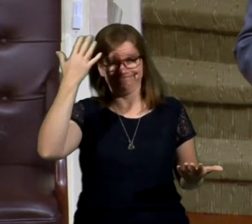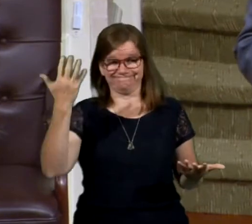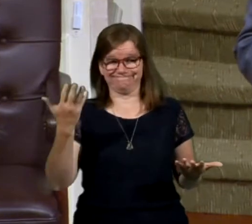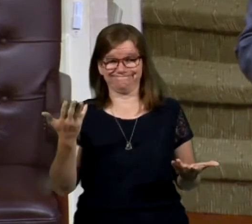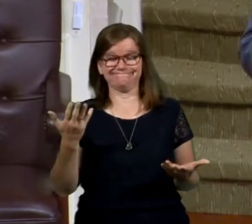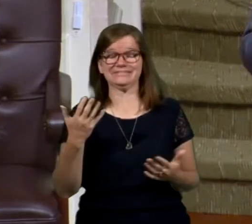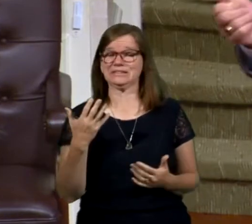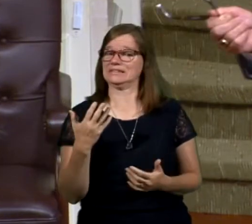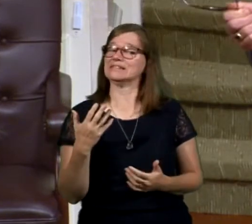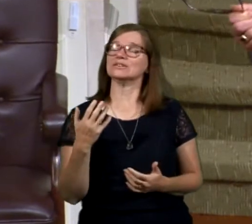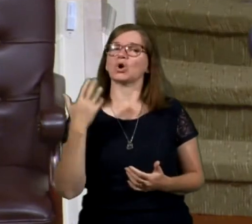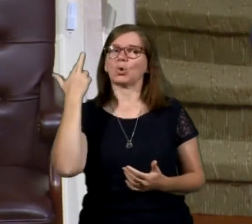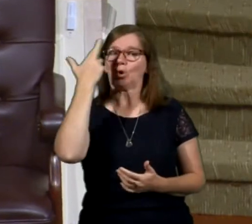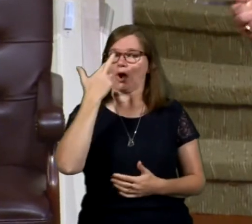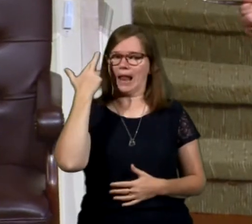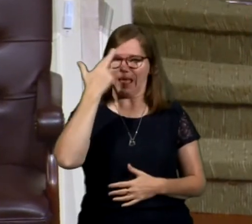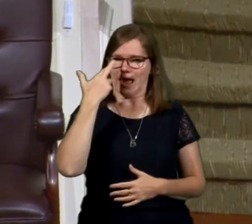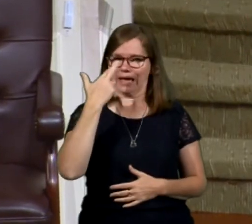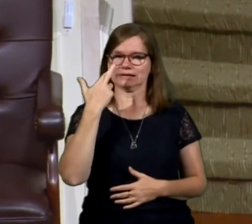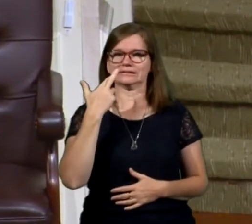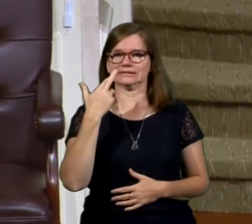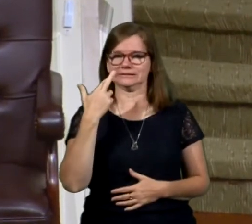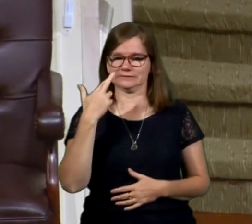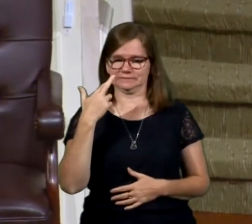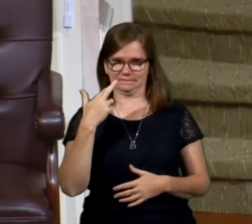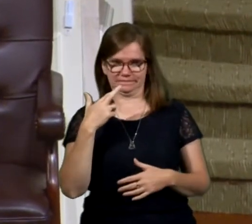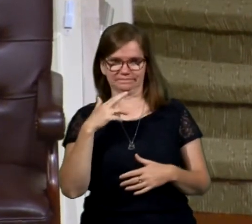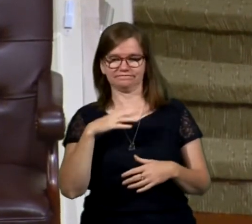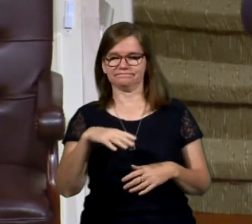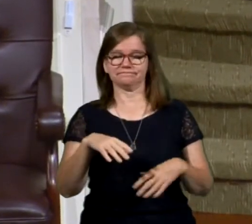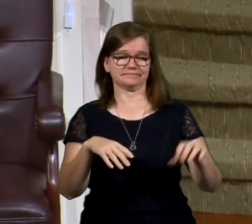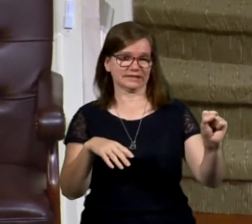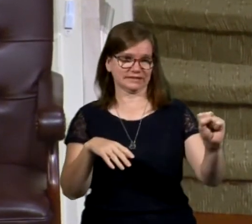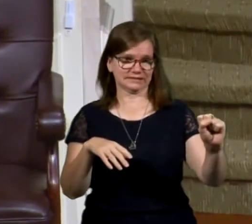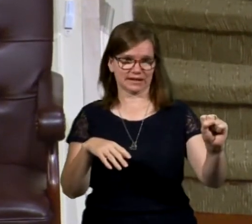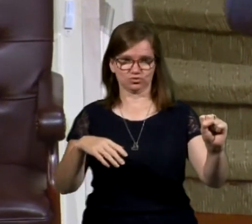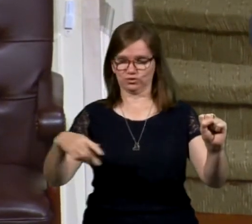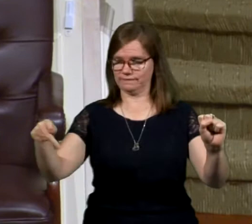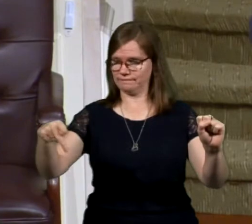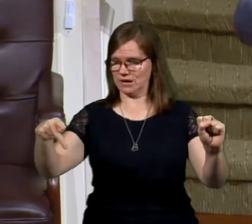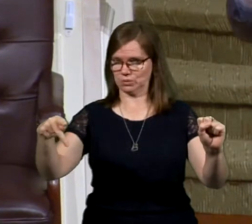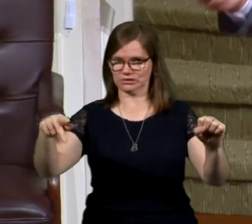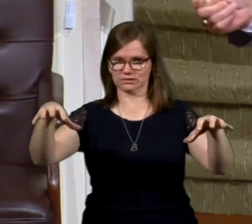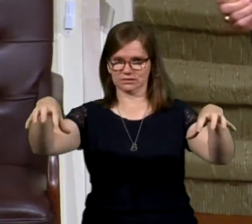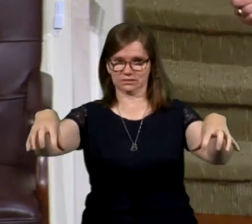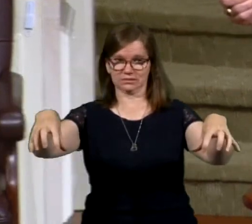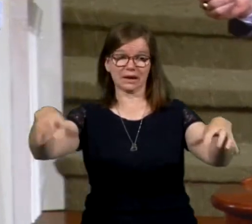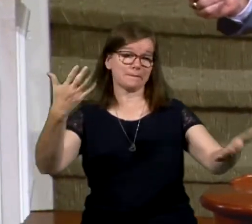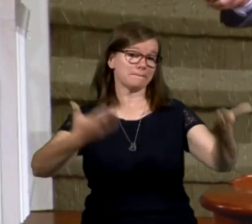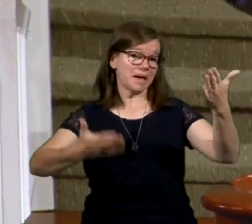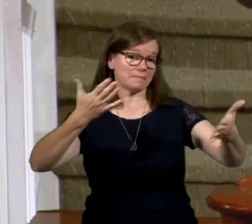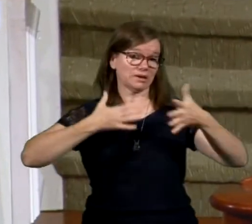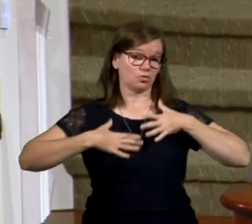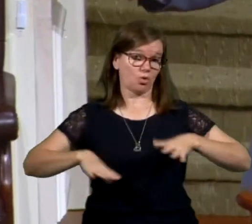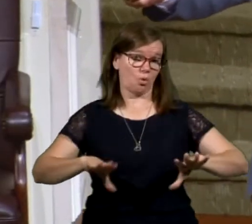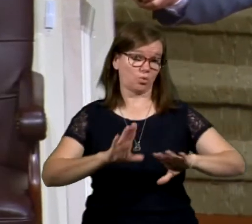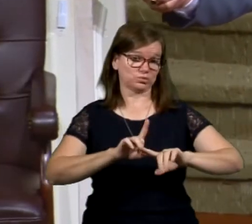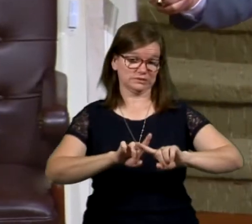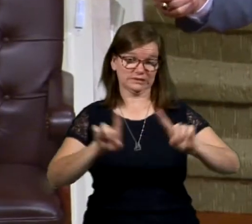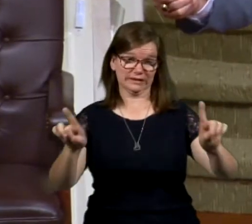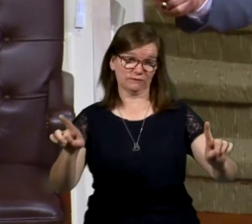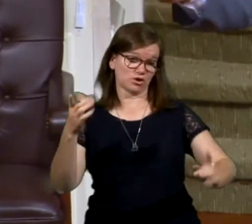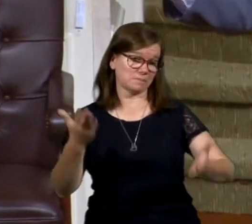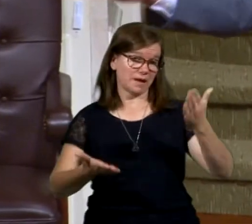you know what? He realizes the Sanhedrin is made up of half Sadducees, half Pharisees. Maybe they dress differently. Maybe he